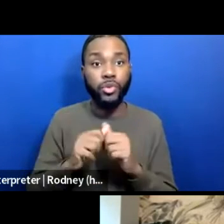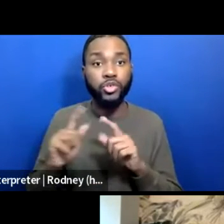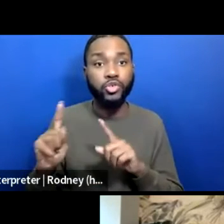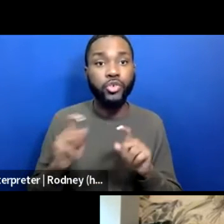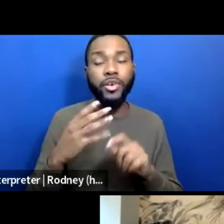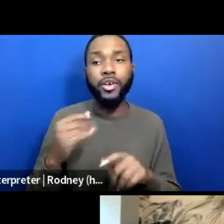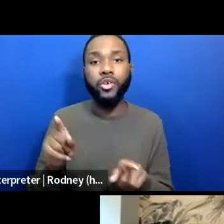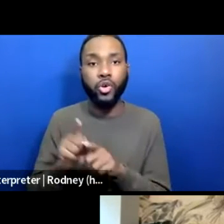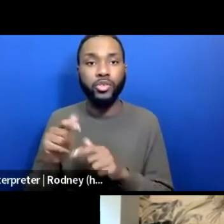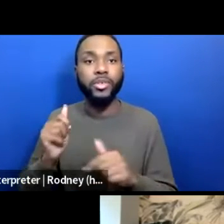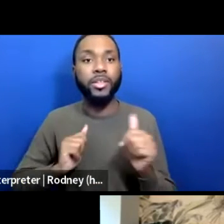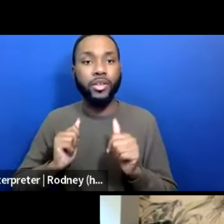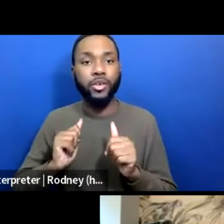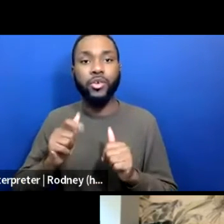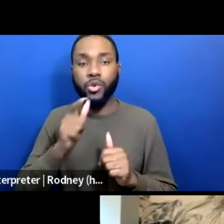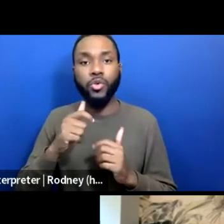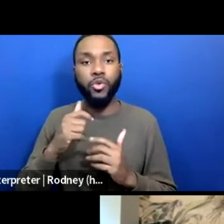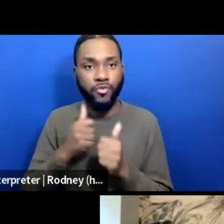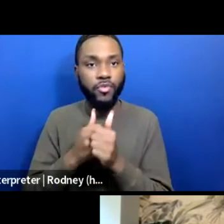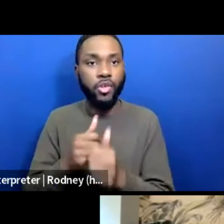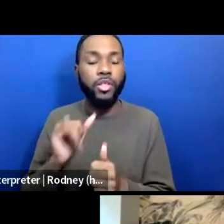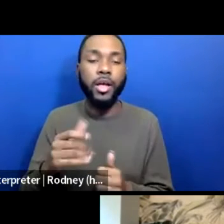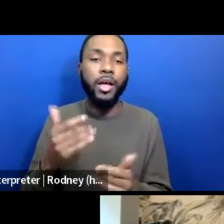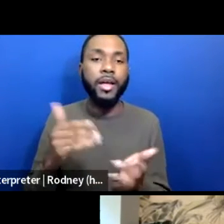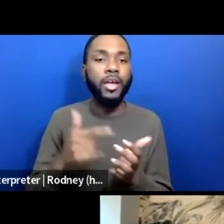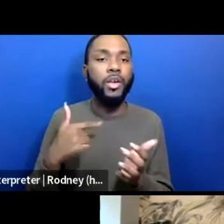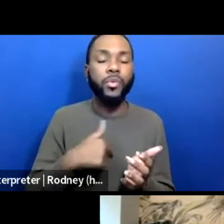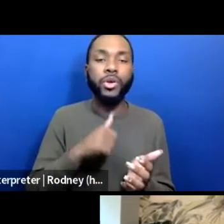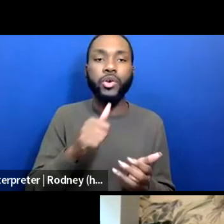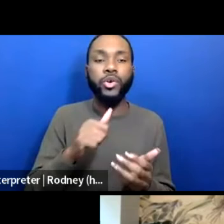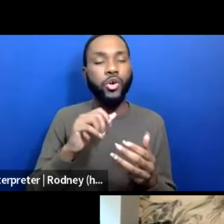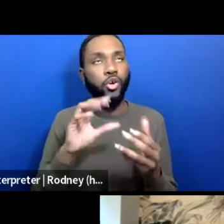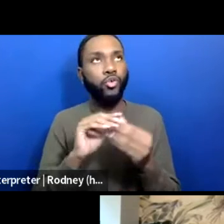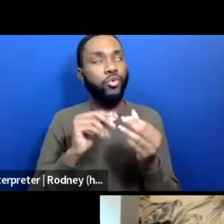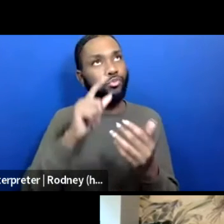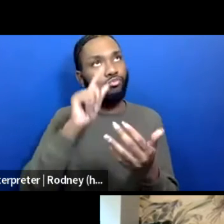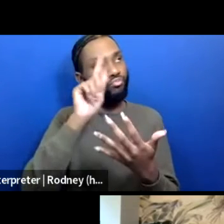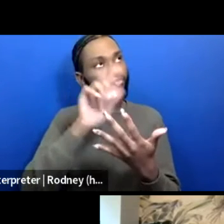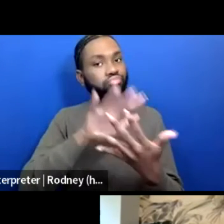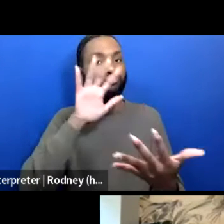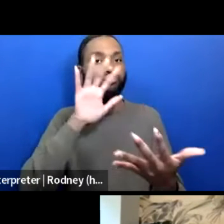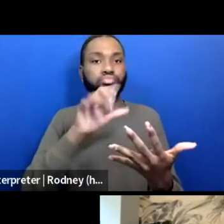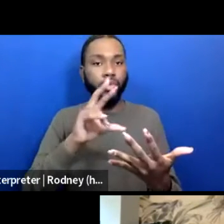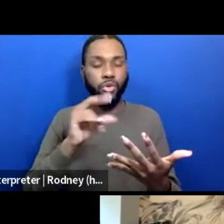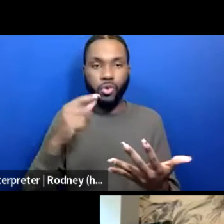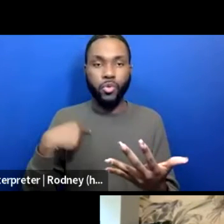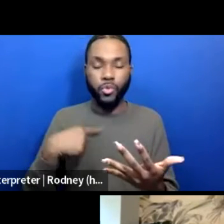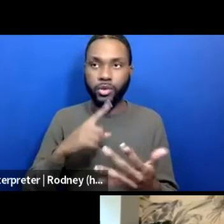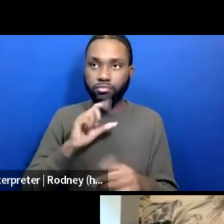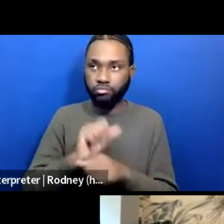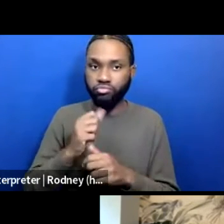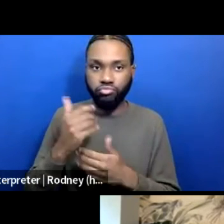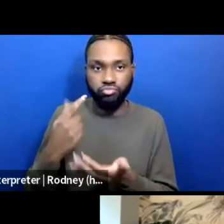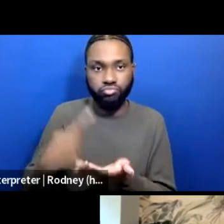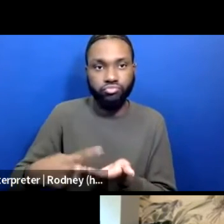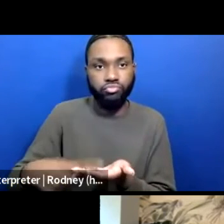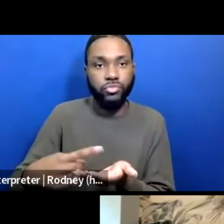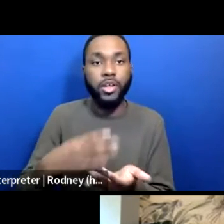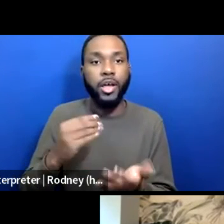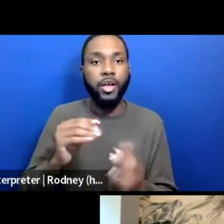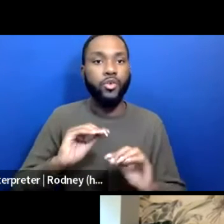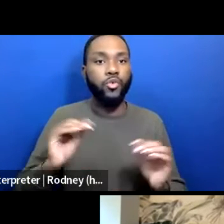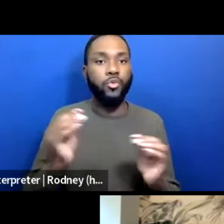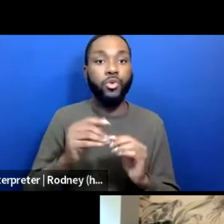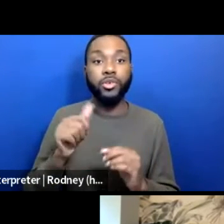actively engaging. At PAL, we always say we don't talk in hypotheticals or theories, we talk in actuals. And No More 10 Out of 12s, we'll drop the website in the chat,